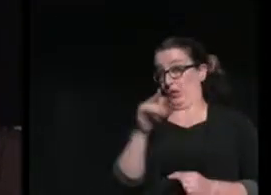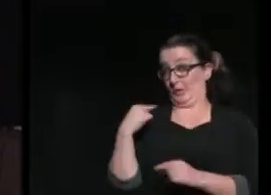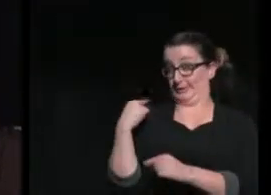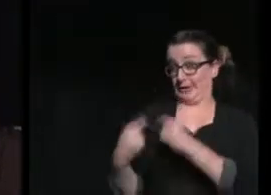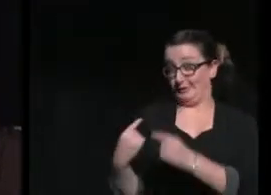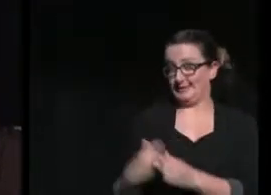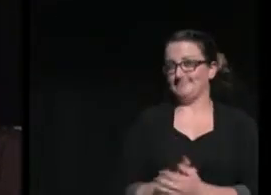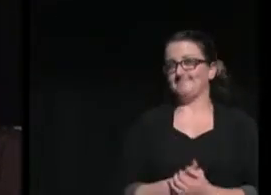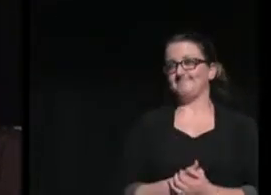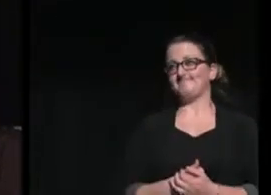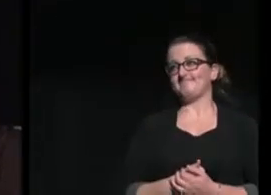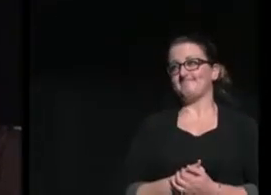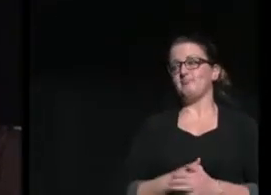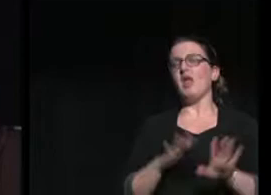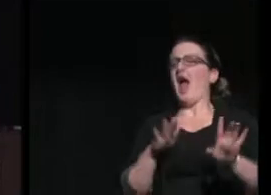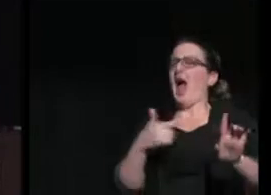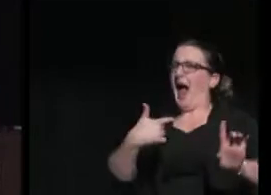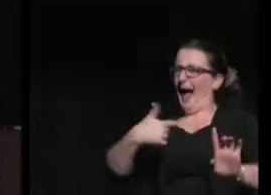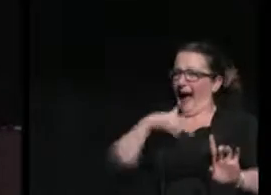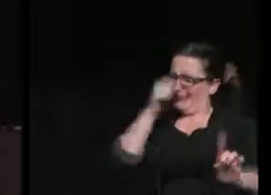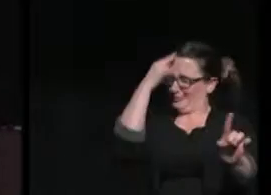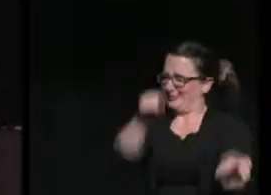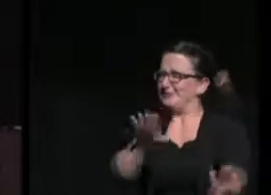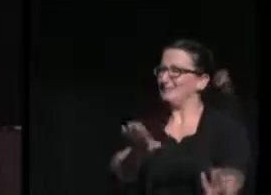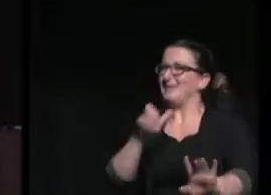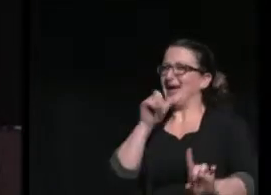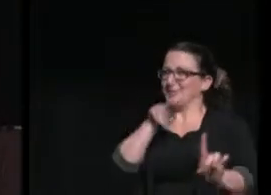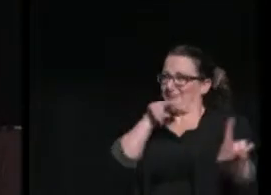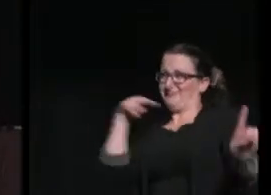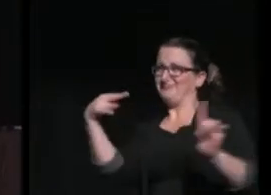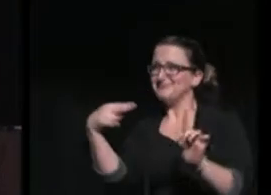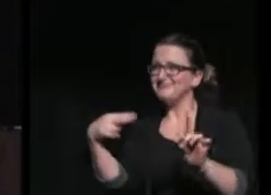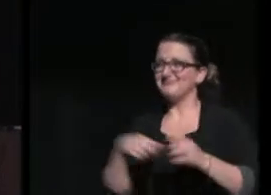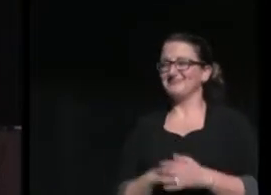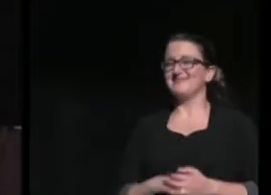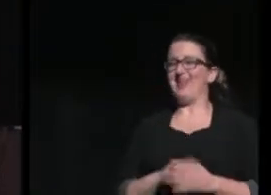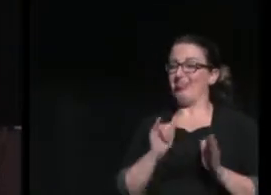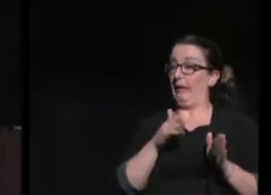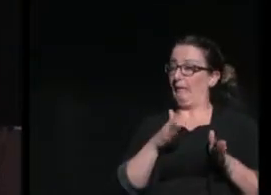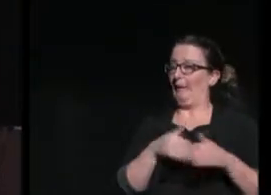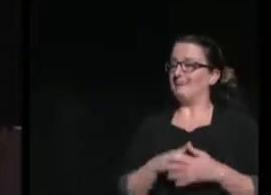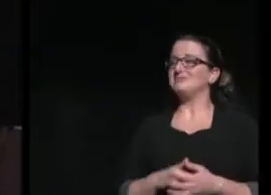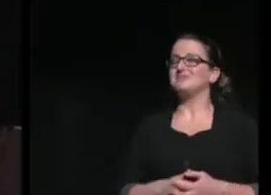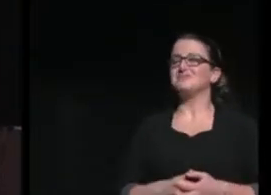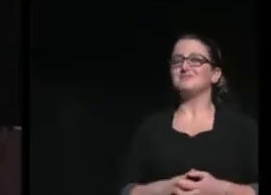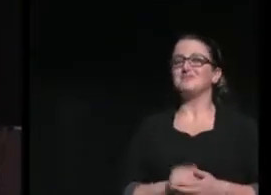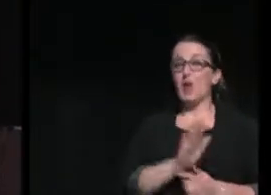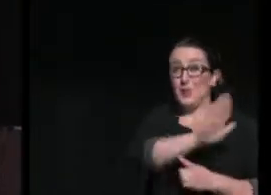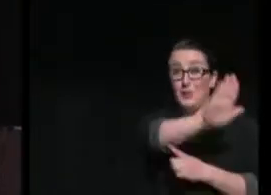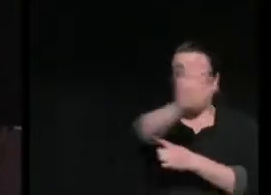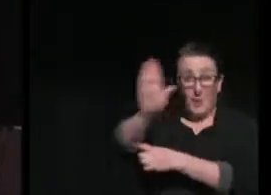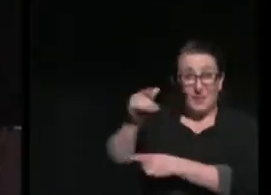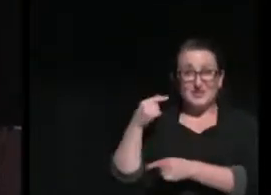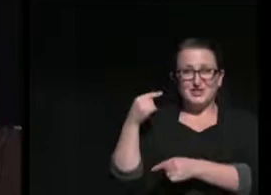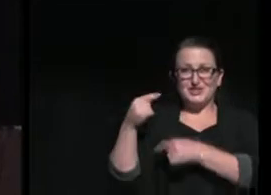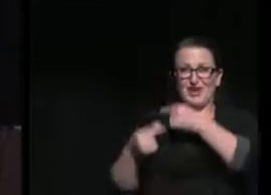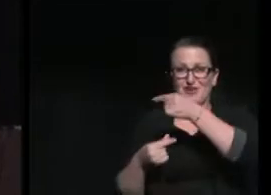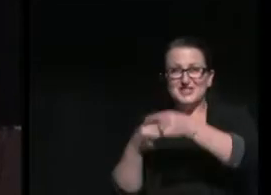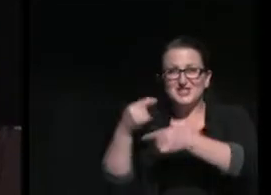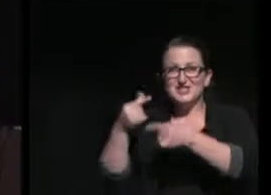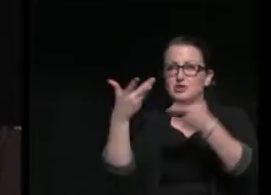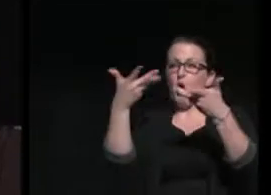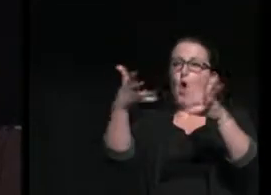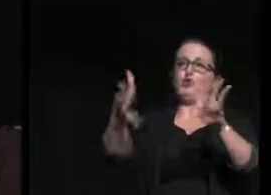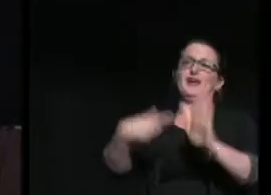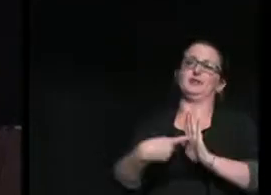Just to say, I don't see it that way. And neither do we see it that way. Your generation is already showing